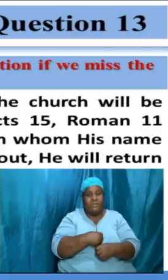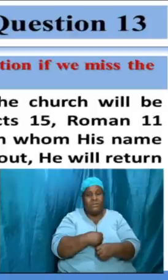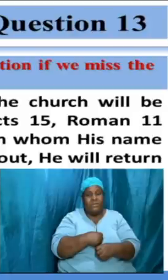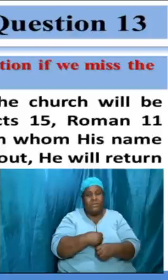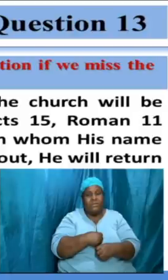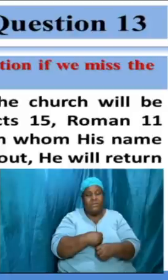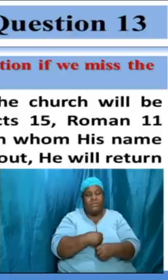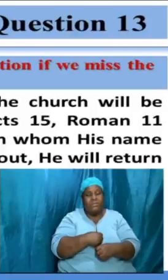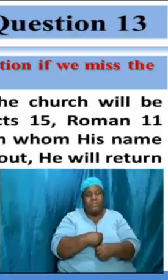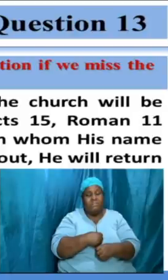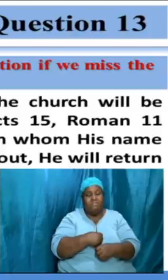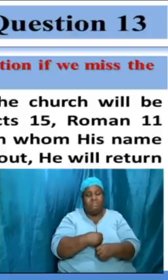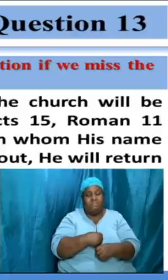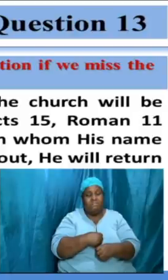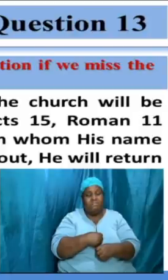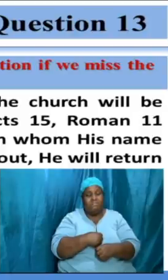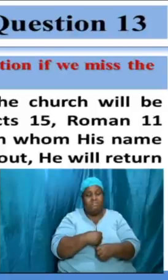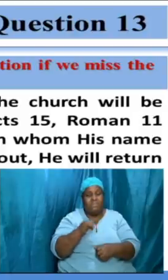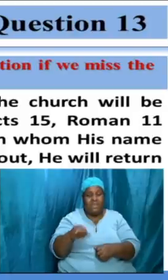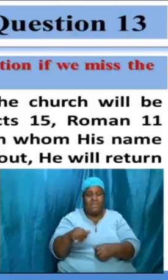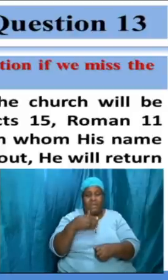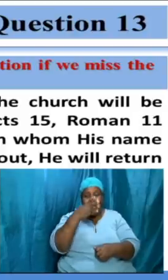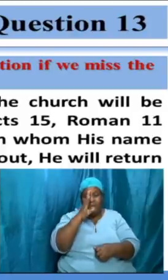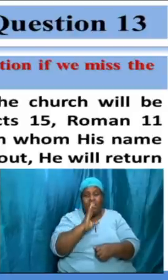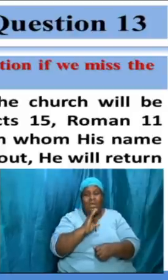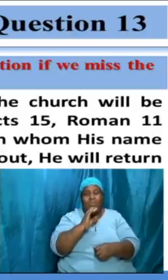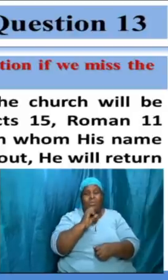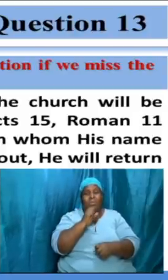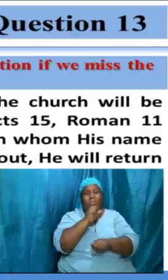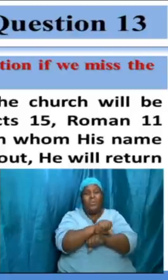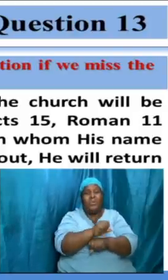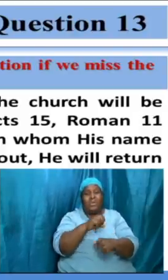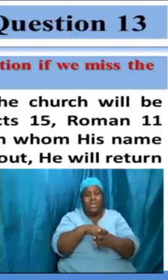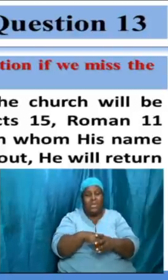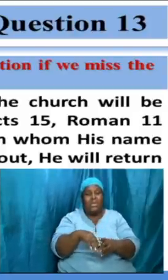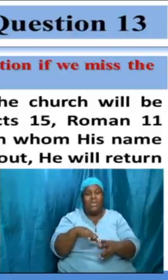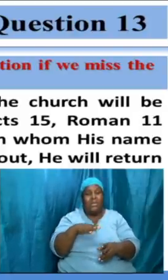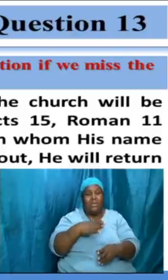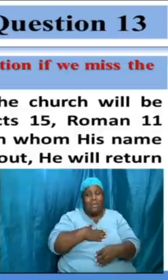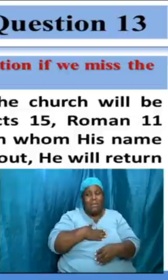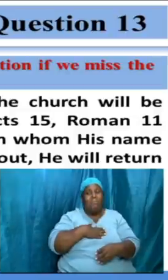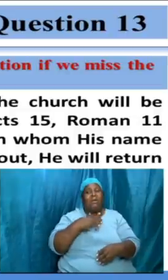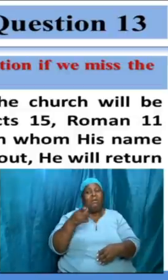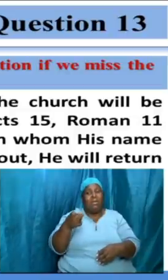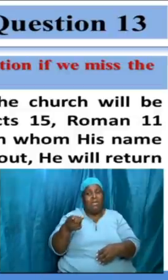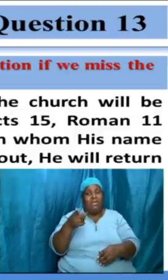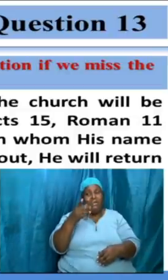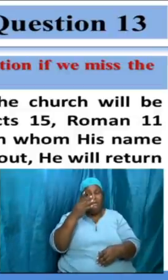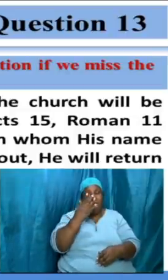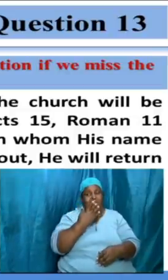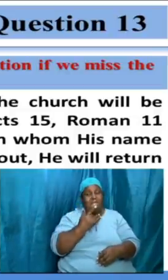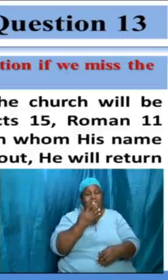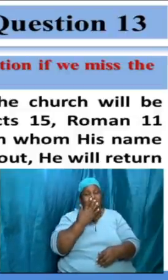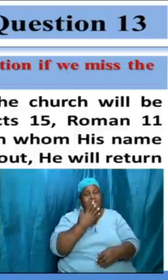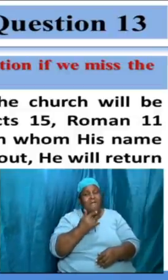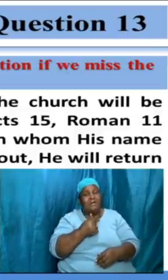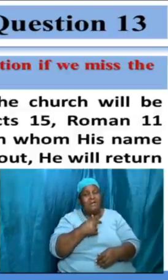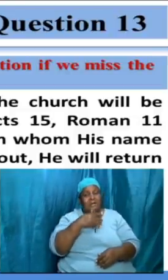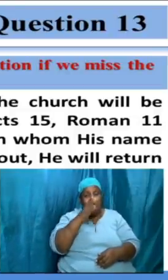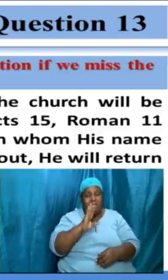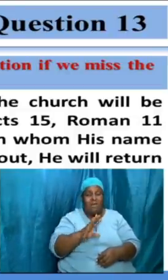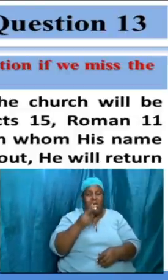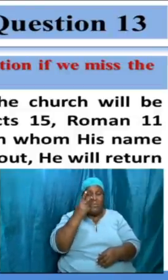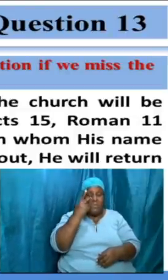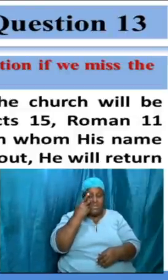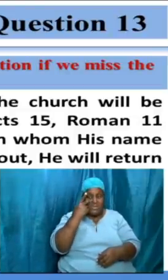god will just work in my favor question 16 god will work in my favor god will